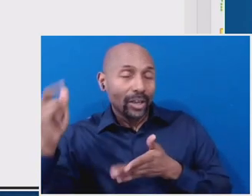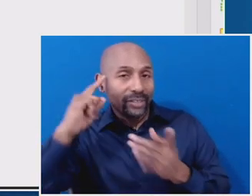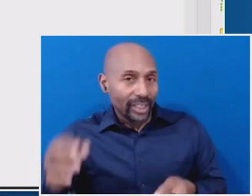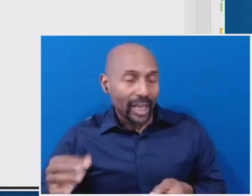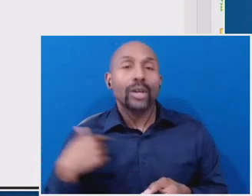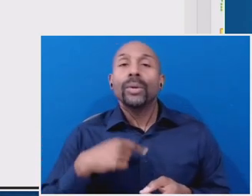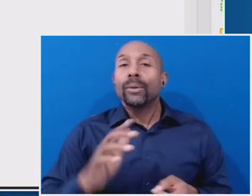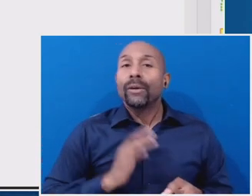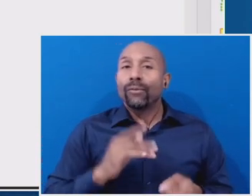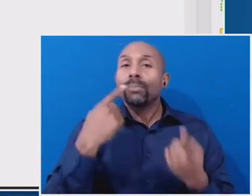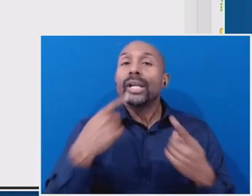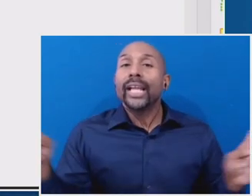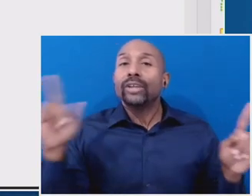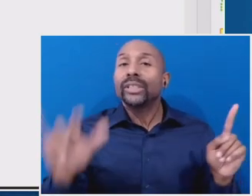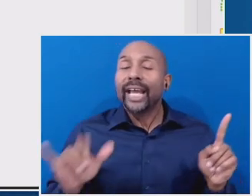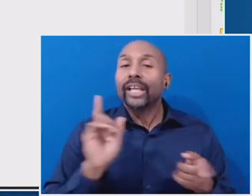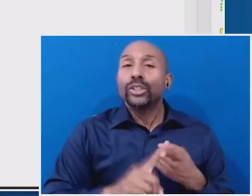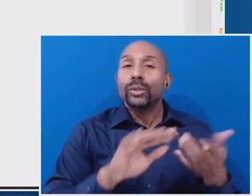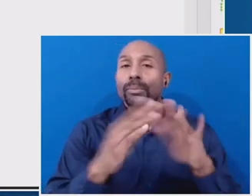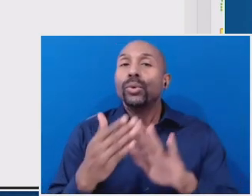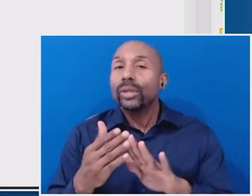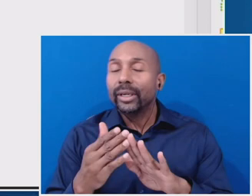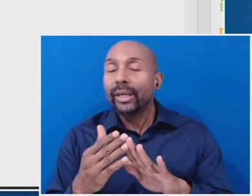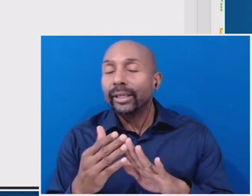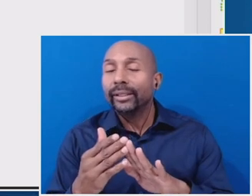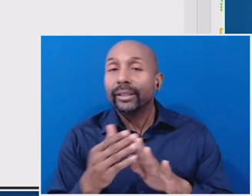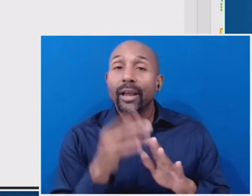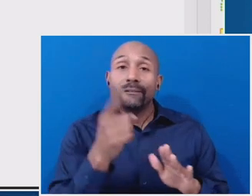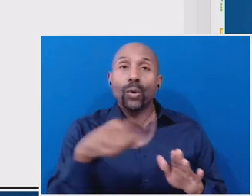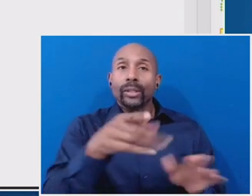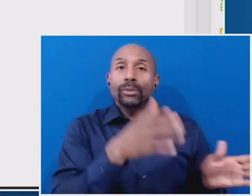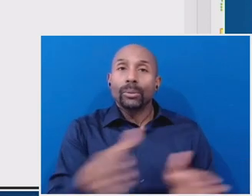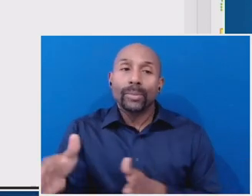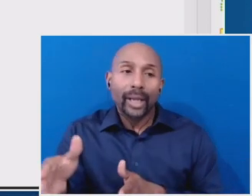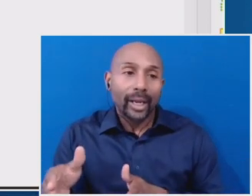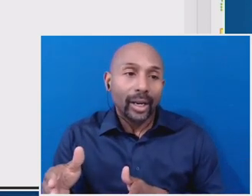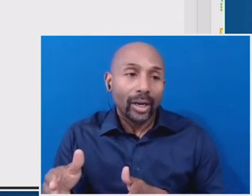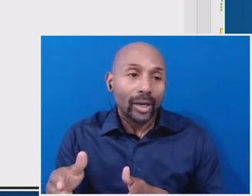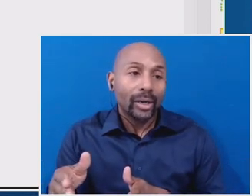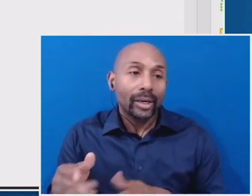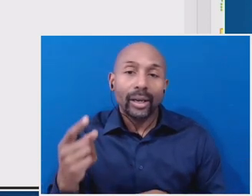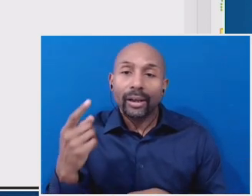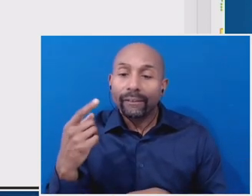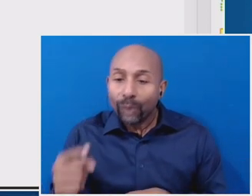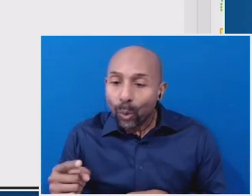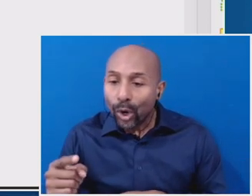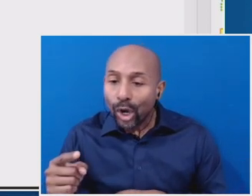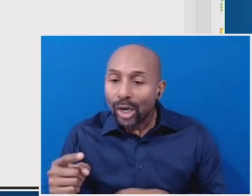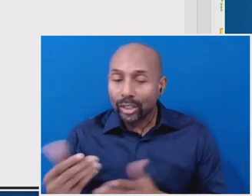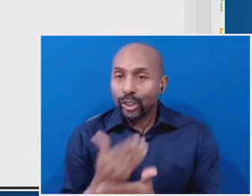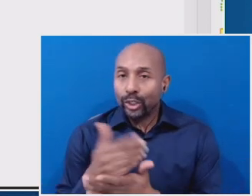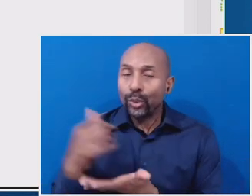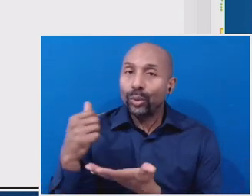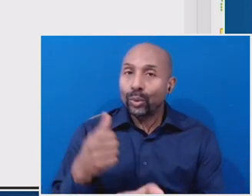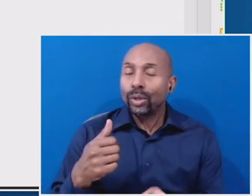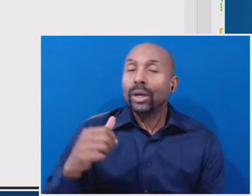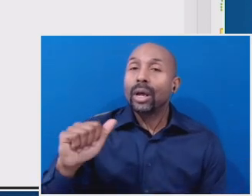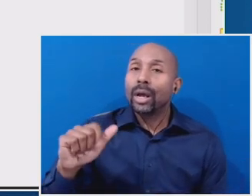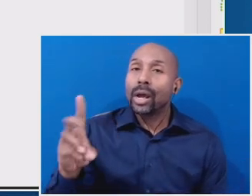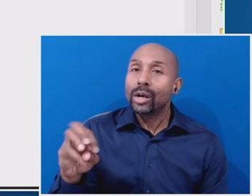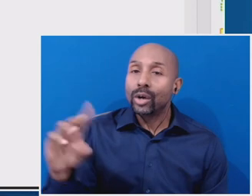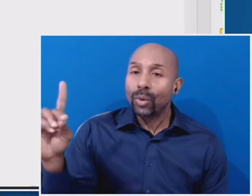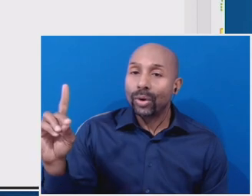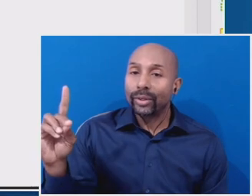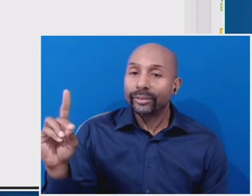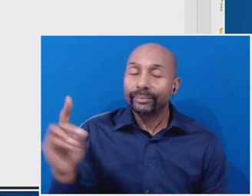to the community, um, uh, in, in preparation for a new award here. So this is page seven, by the way, thank you, Crystal, uh,